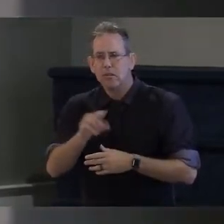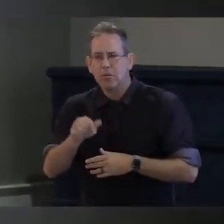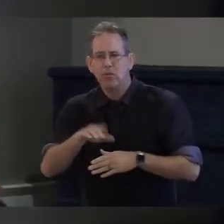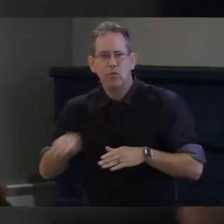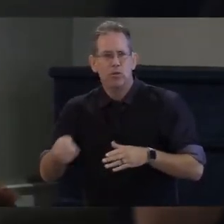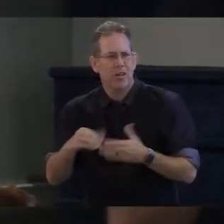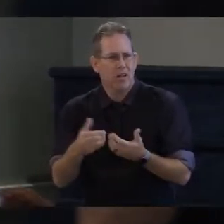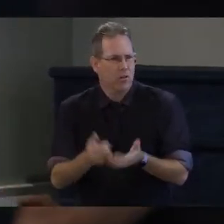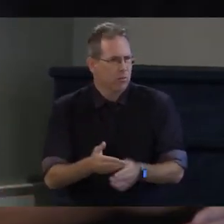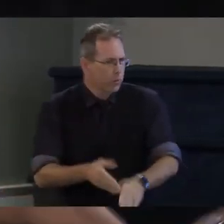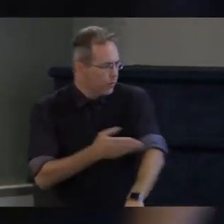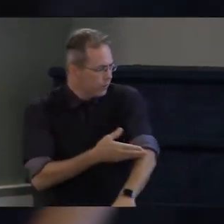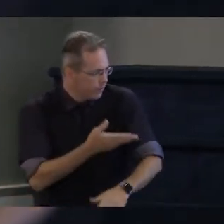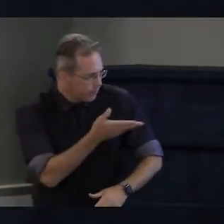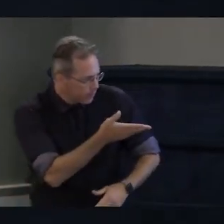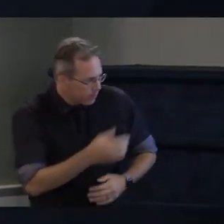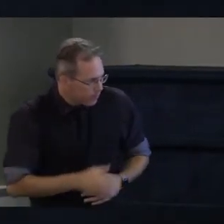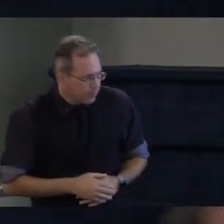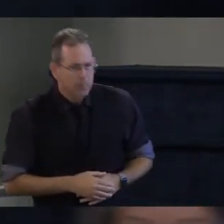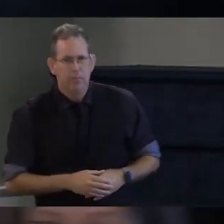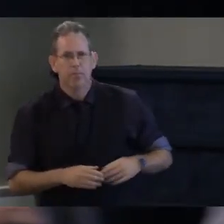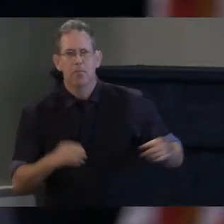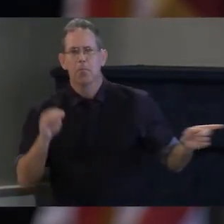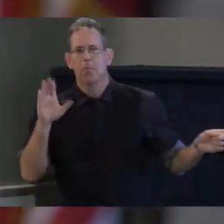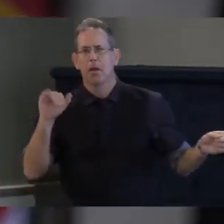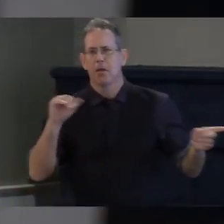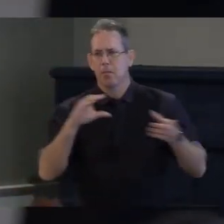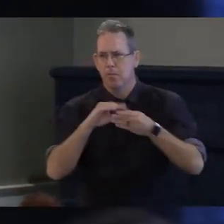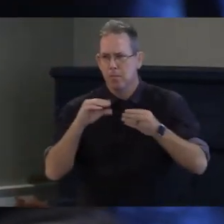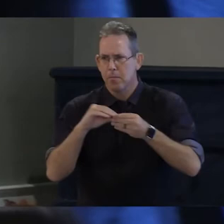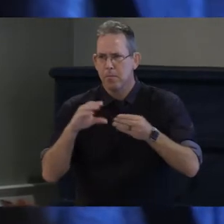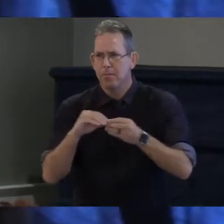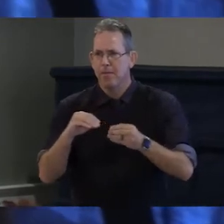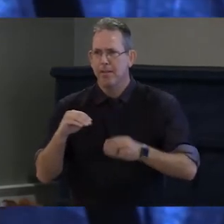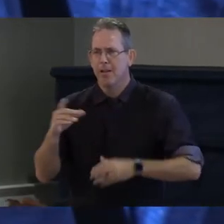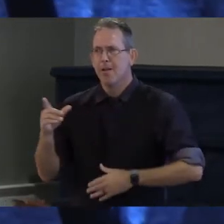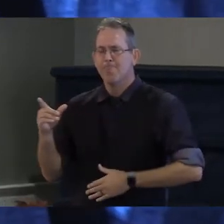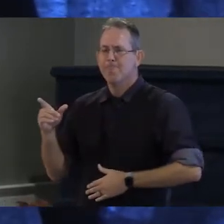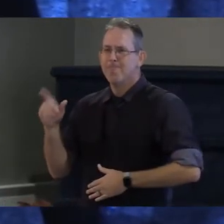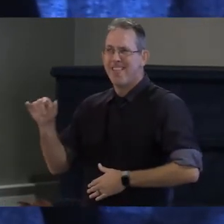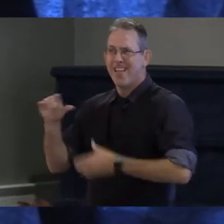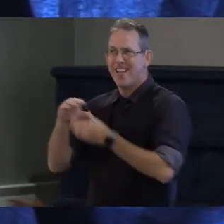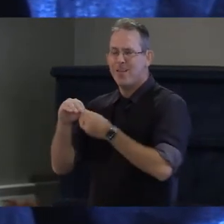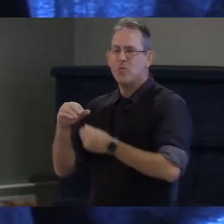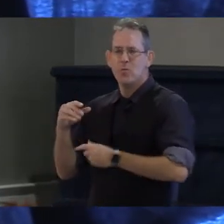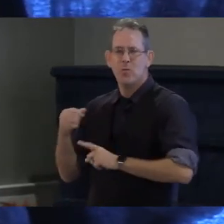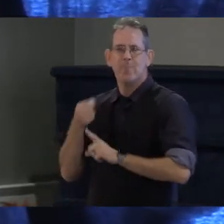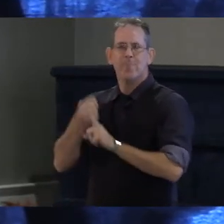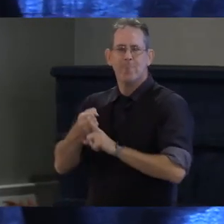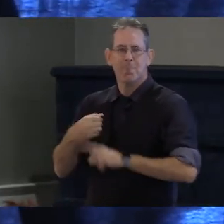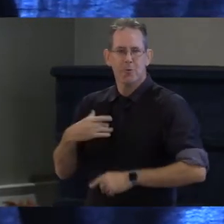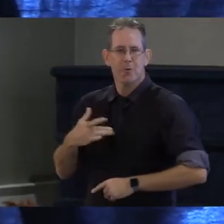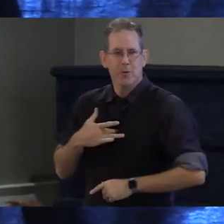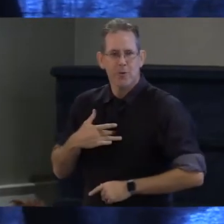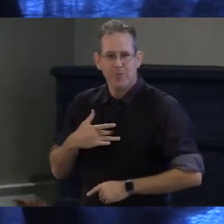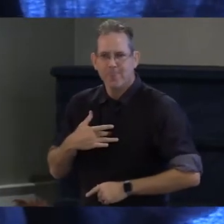Someone cuts close to my heart, so it's difficult to know where to start.